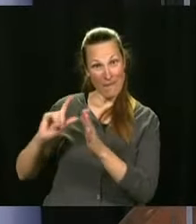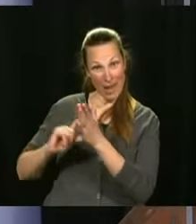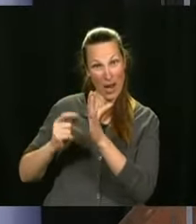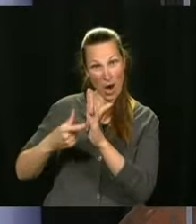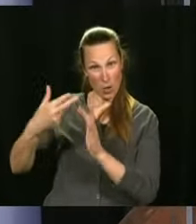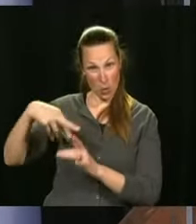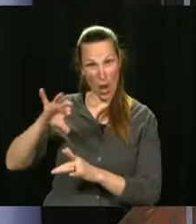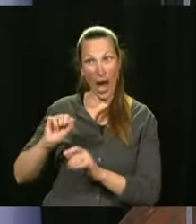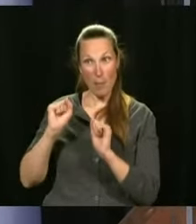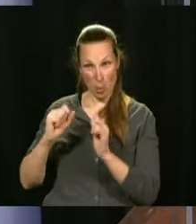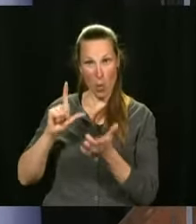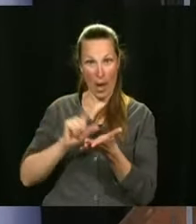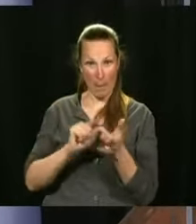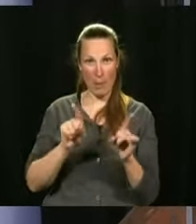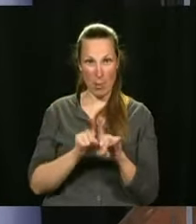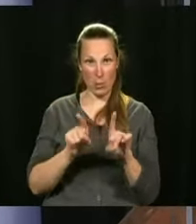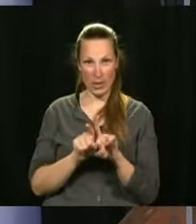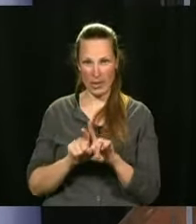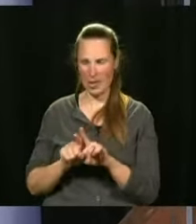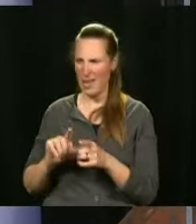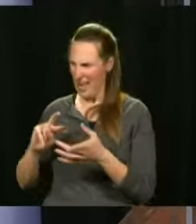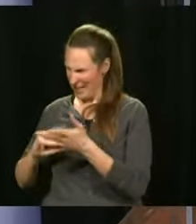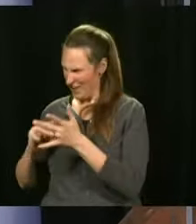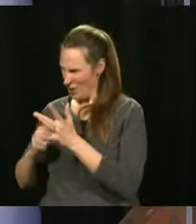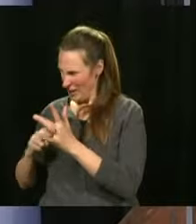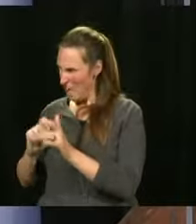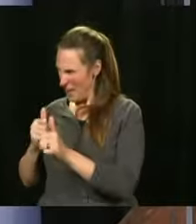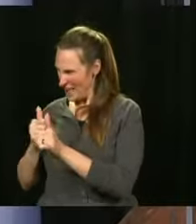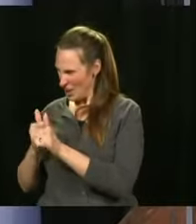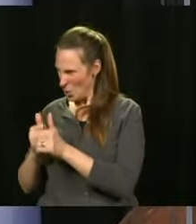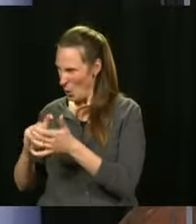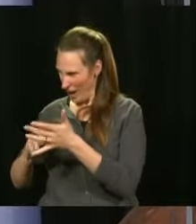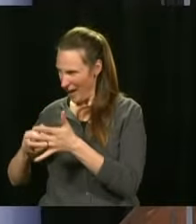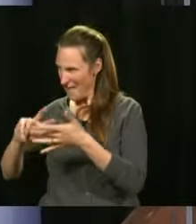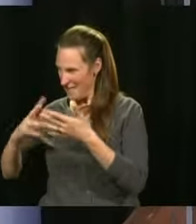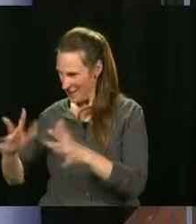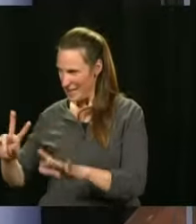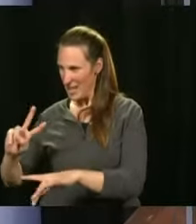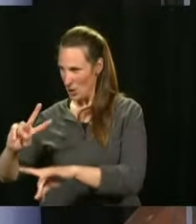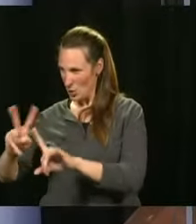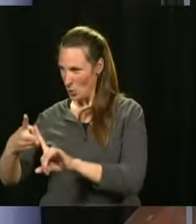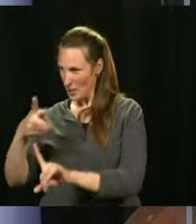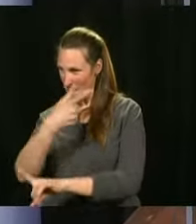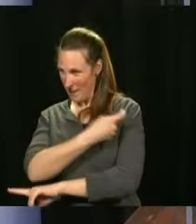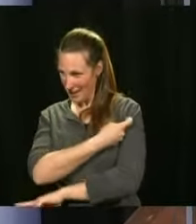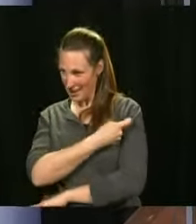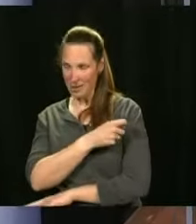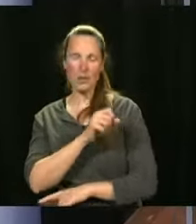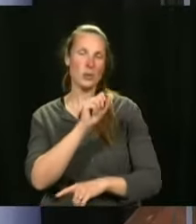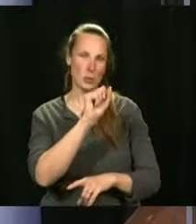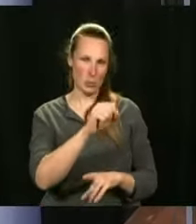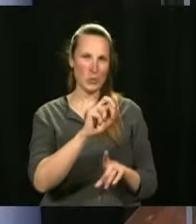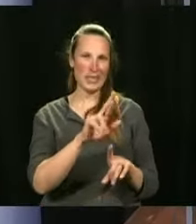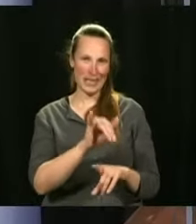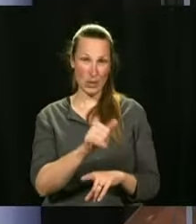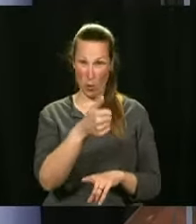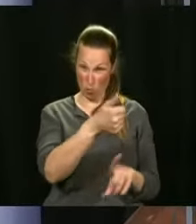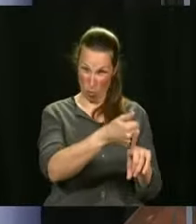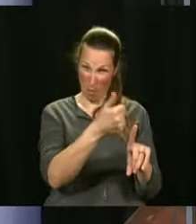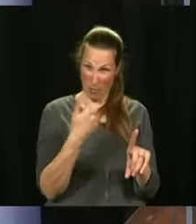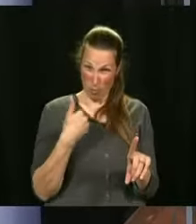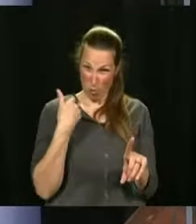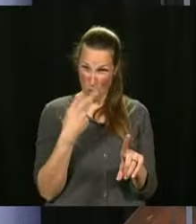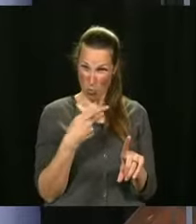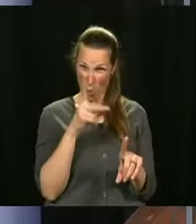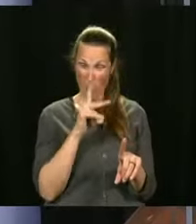for the second dose it'll be updated yes if you take the case of somebody who that you're too young but let's say